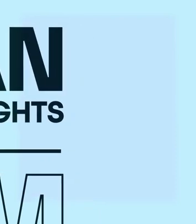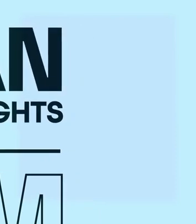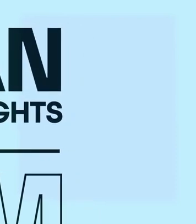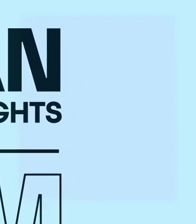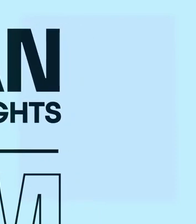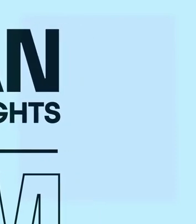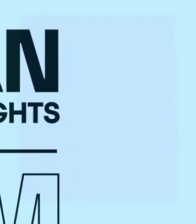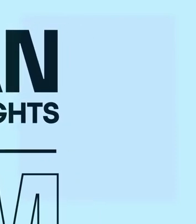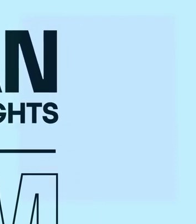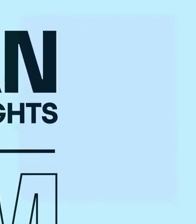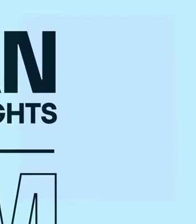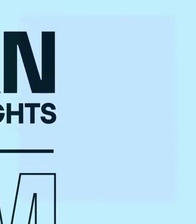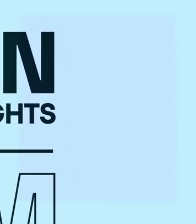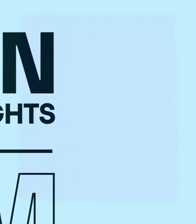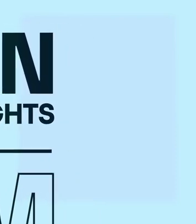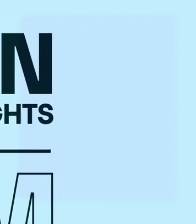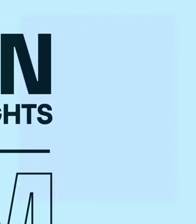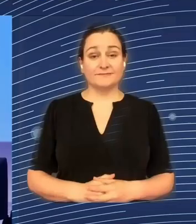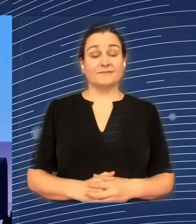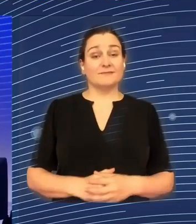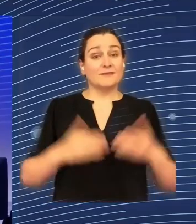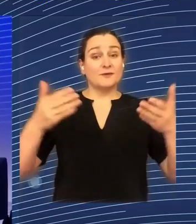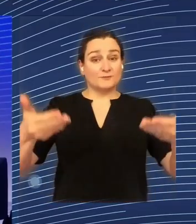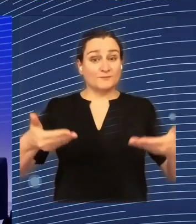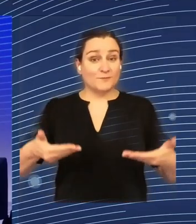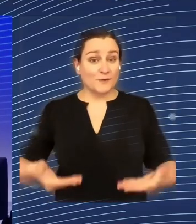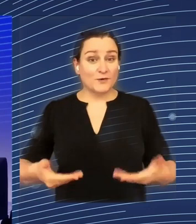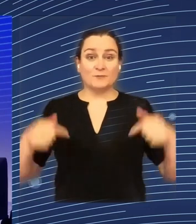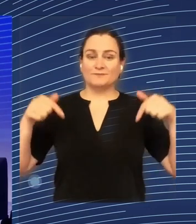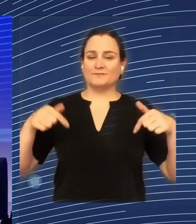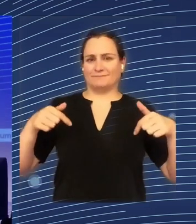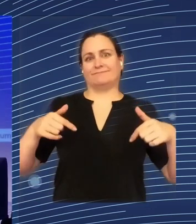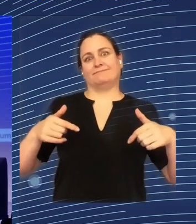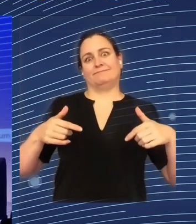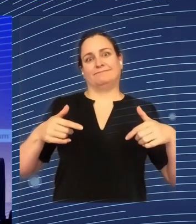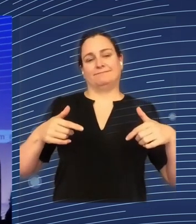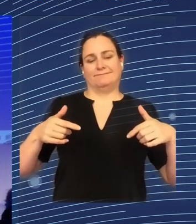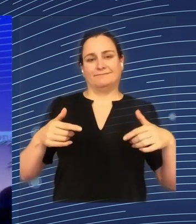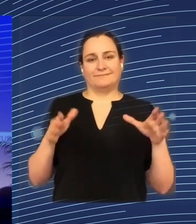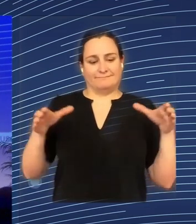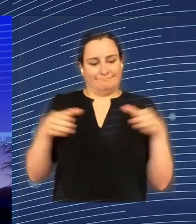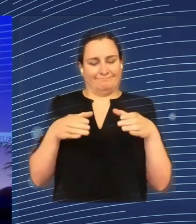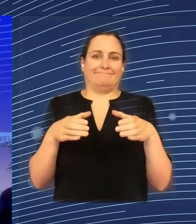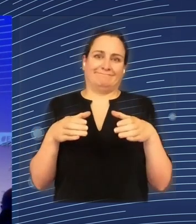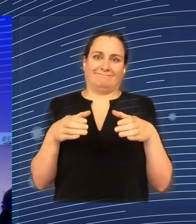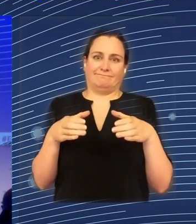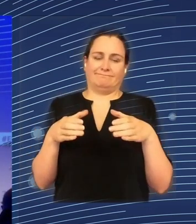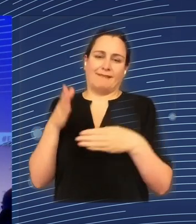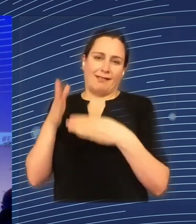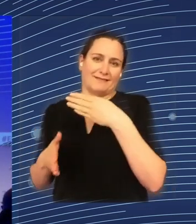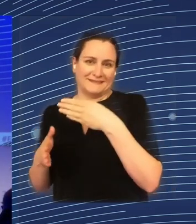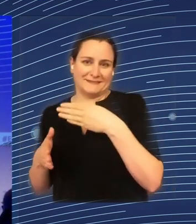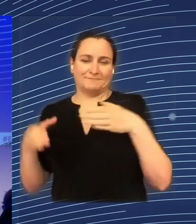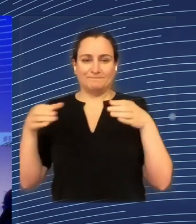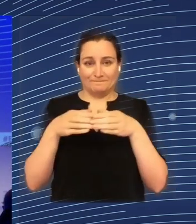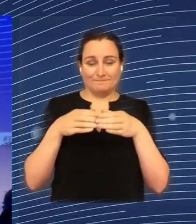So a very warm welcome to the final round of breakout workshops at the European Employment and Social Rights